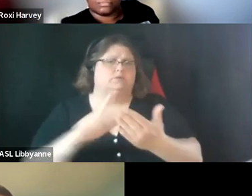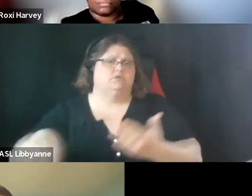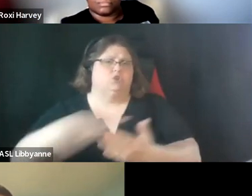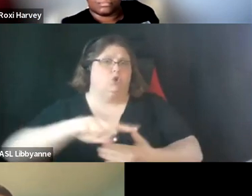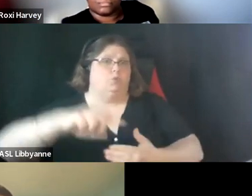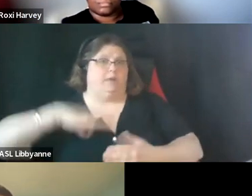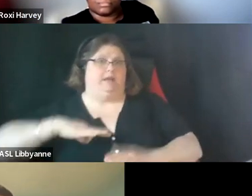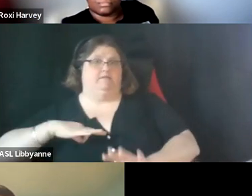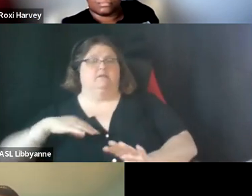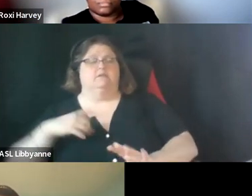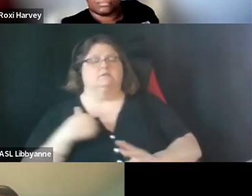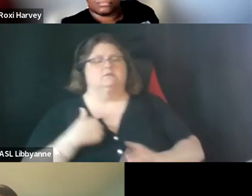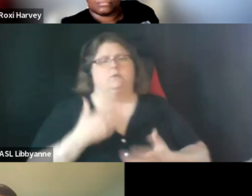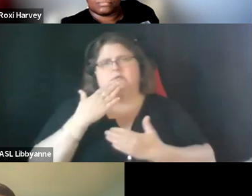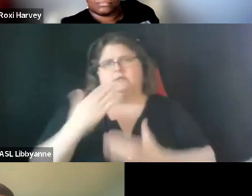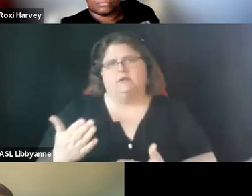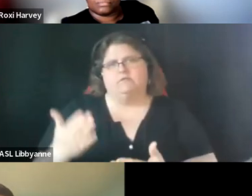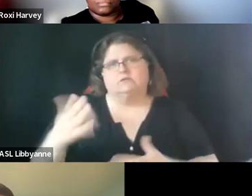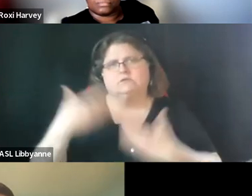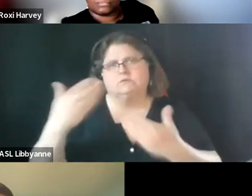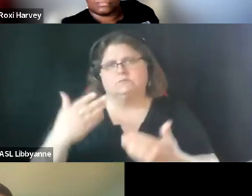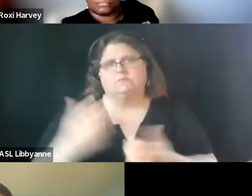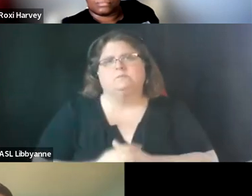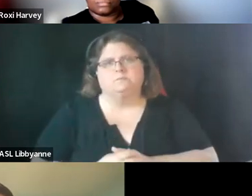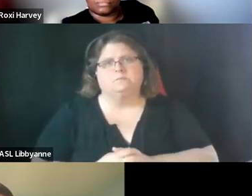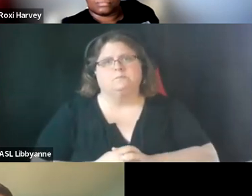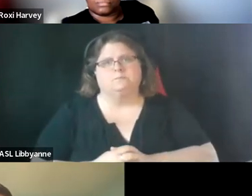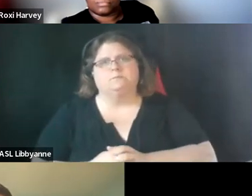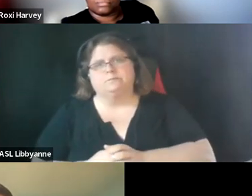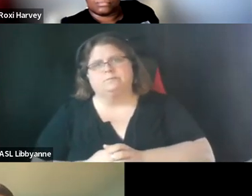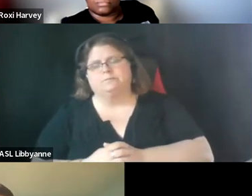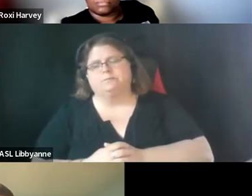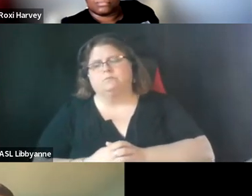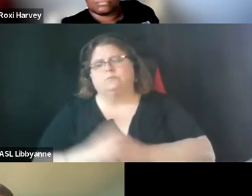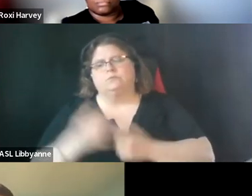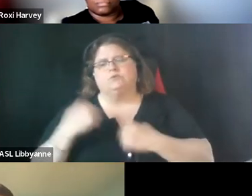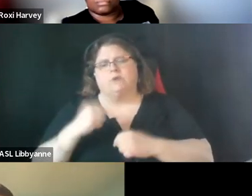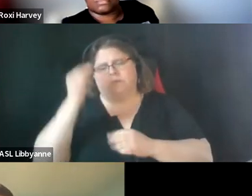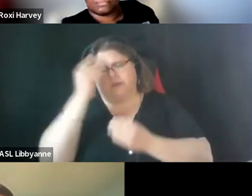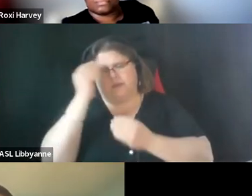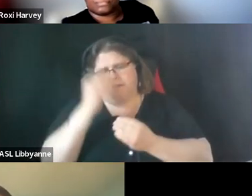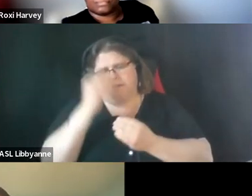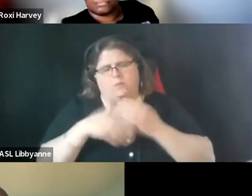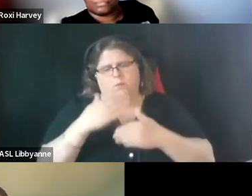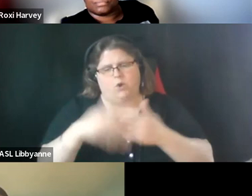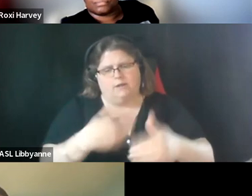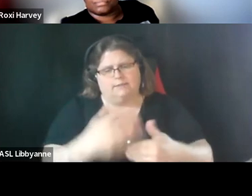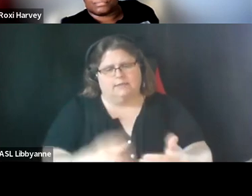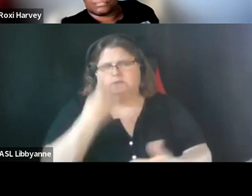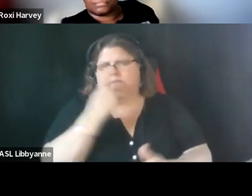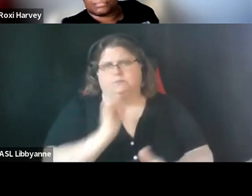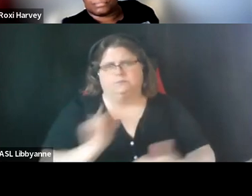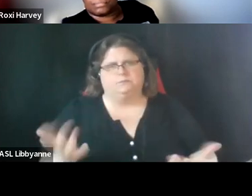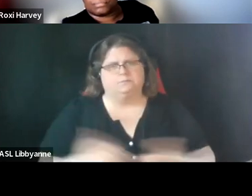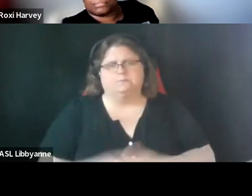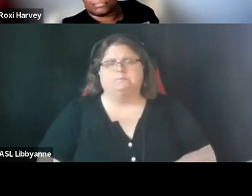down the line so thank you for that uh we'll keep an eye on um on that and and try to work out the process okay so